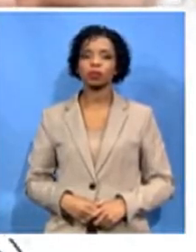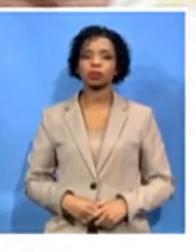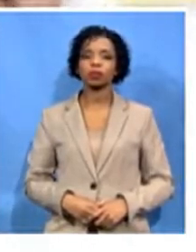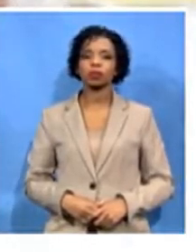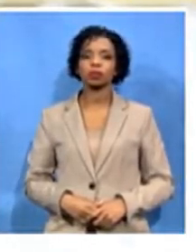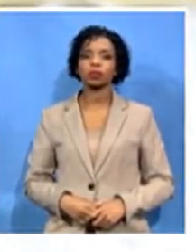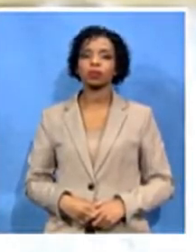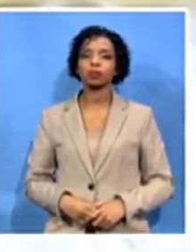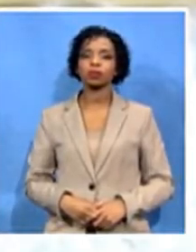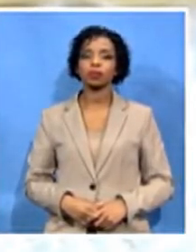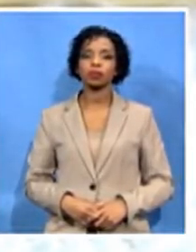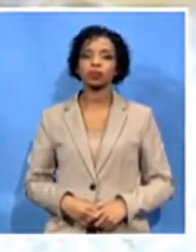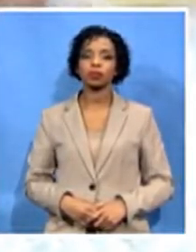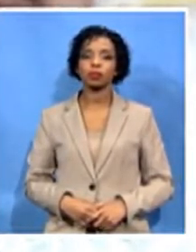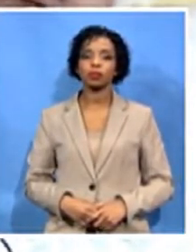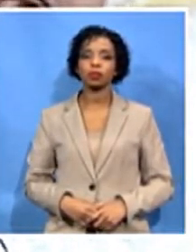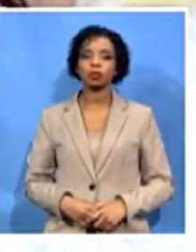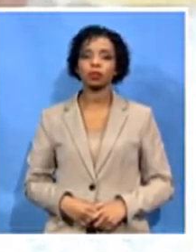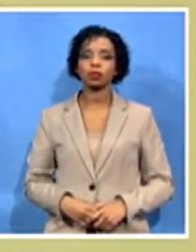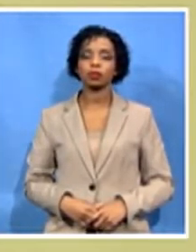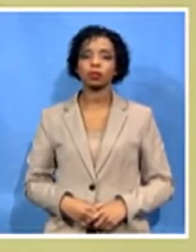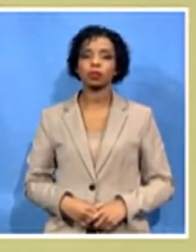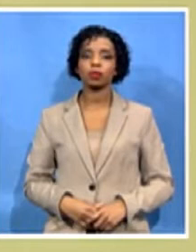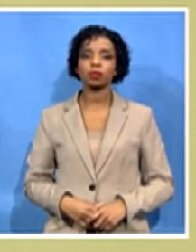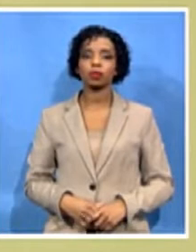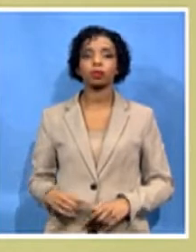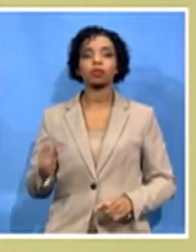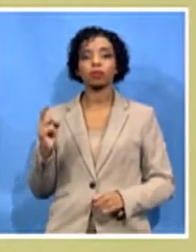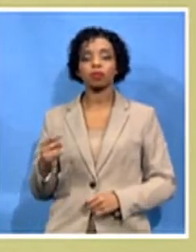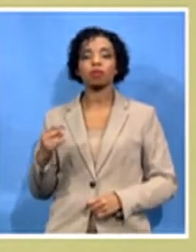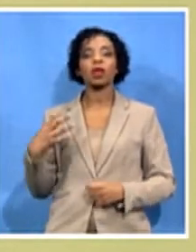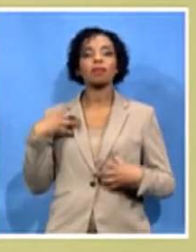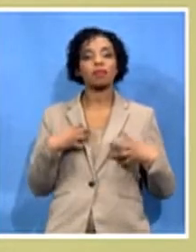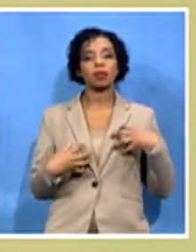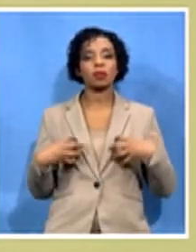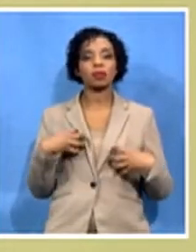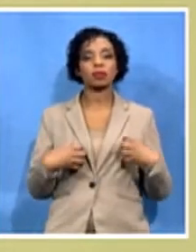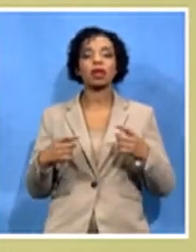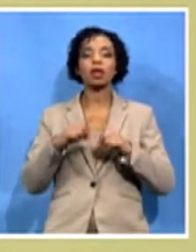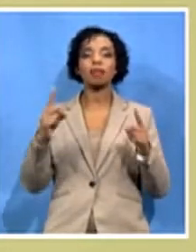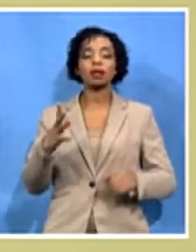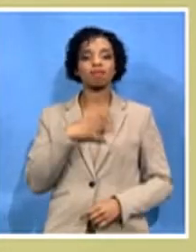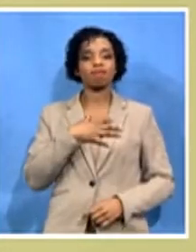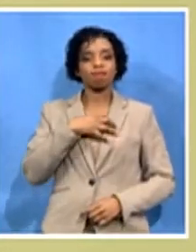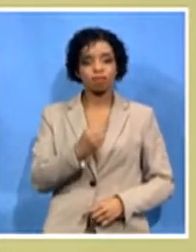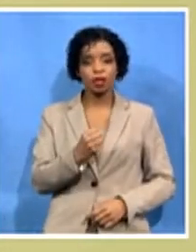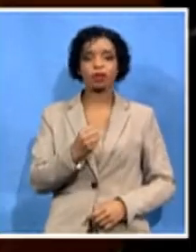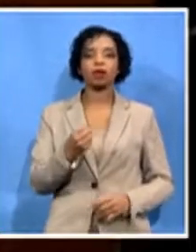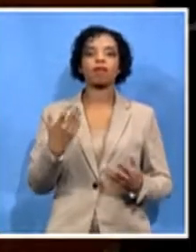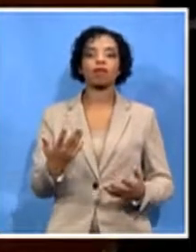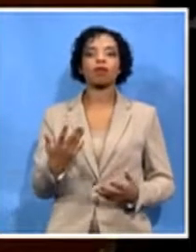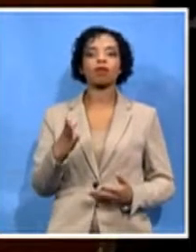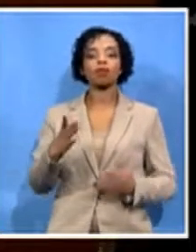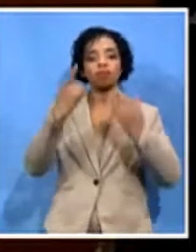An emotional but brave walk to freedom. Raymond Mlaba, affectionately known as Uwamre, remains